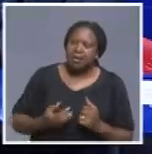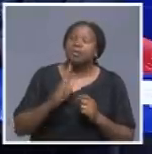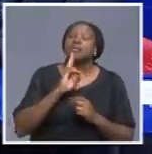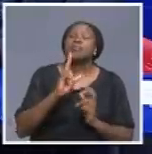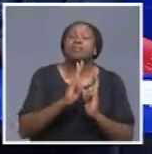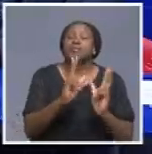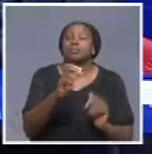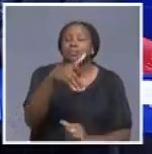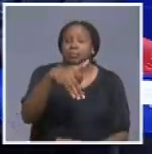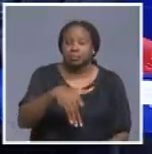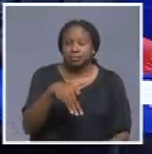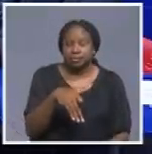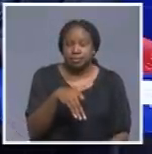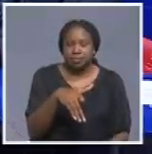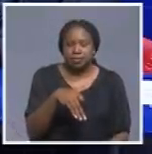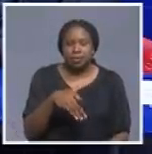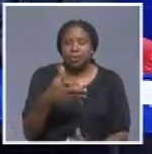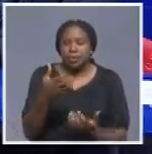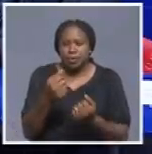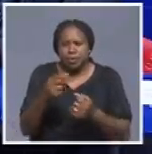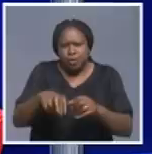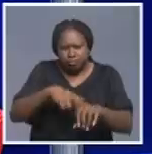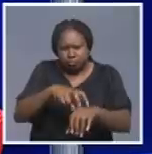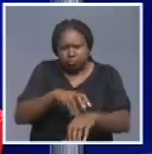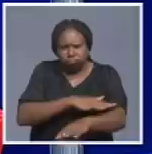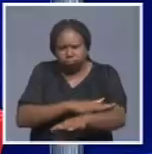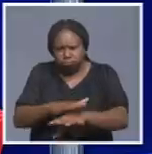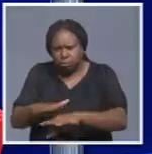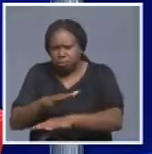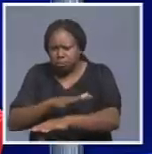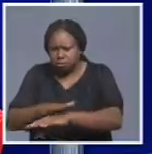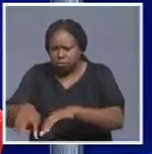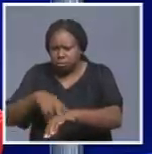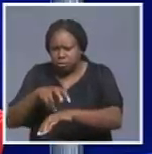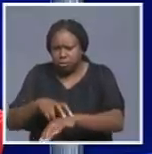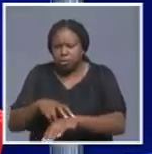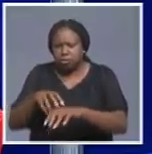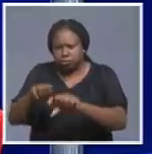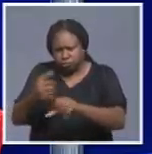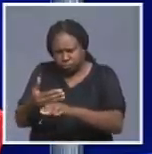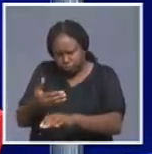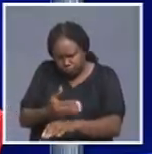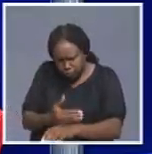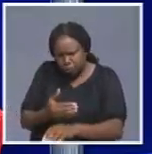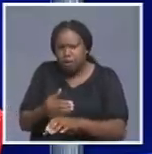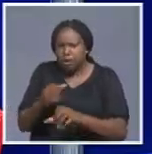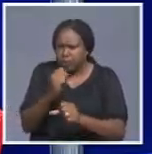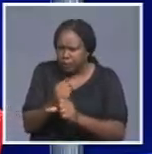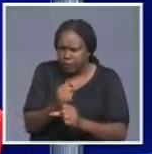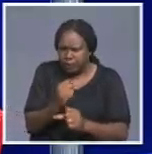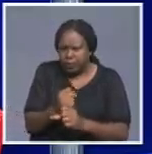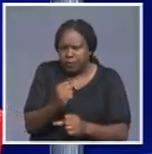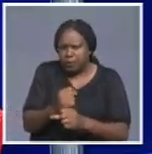we have measures in place to detect early and to contain the